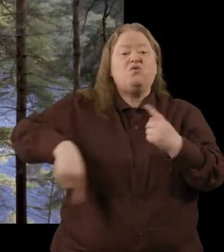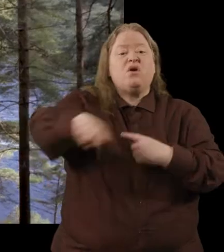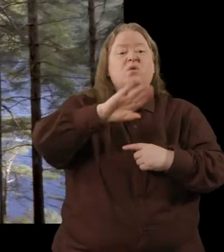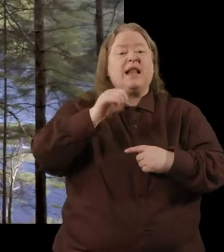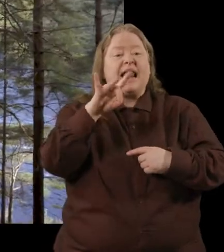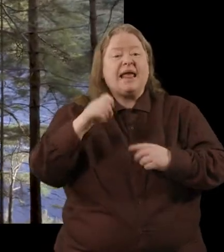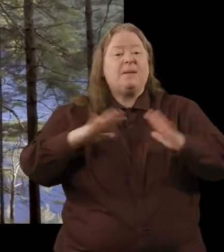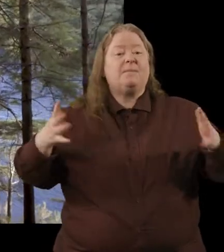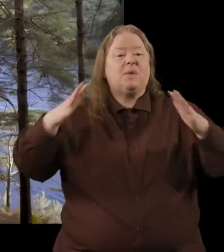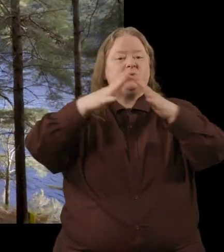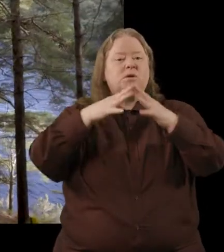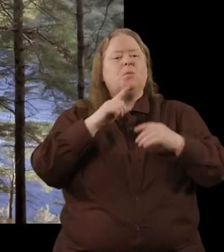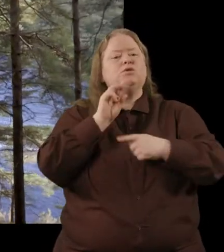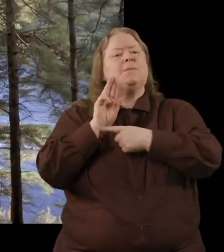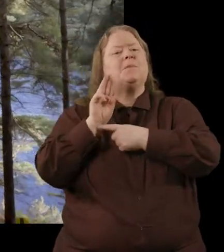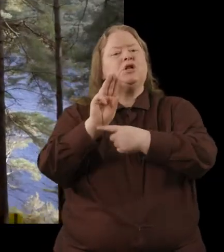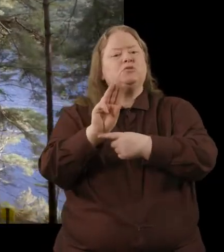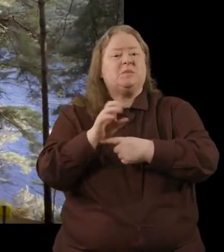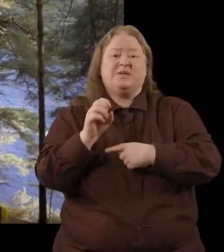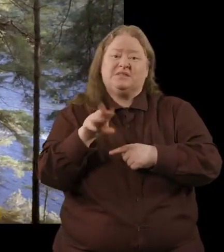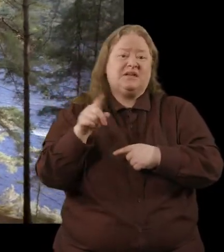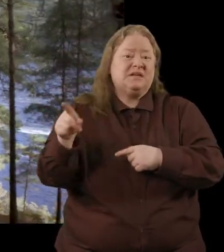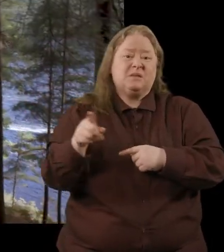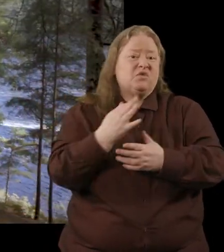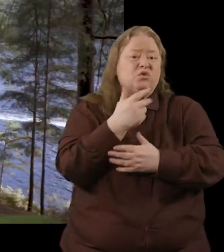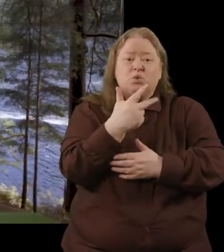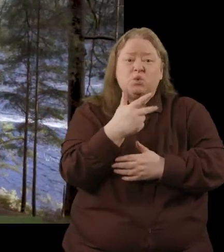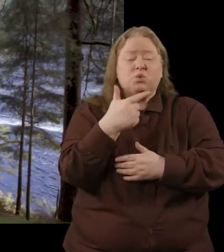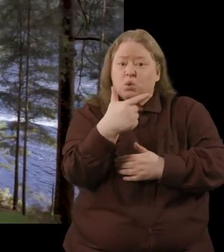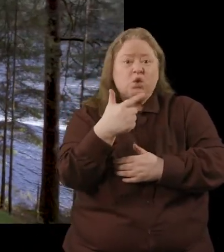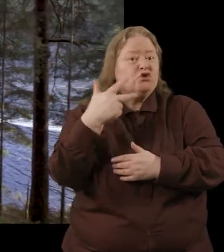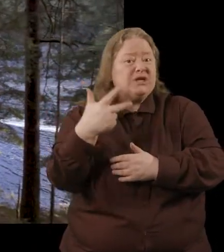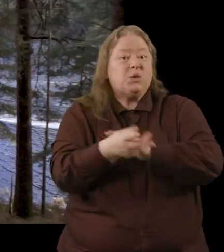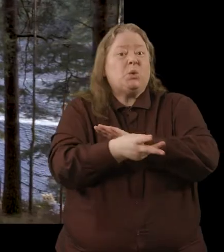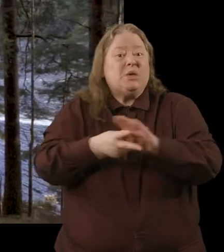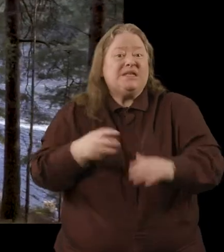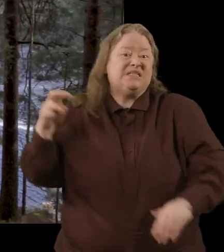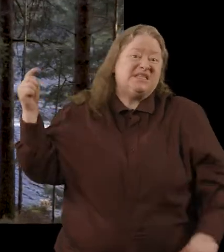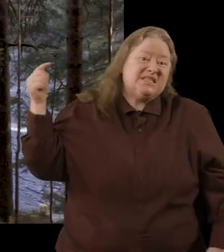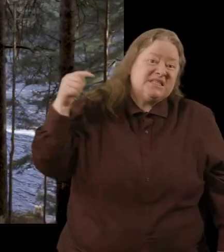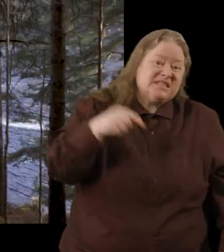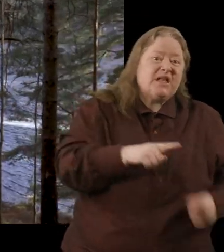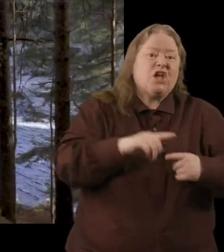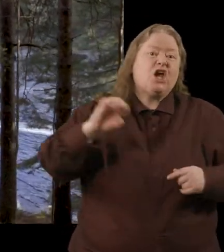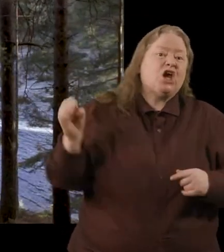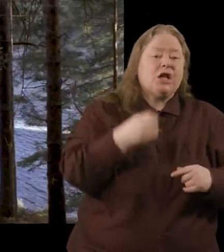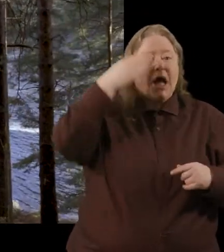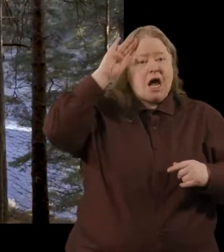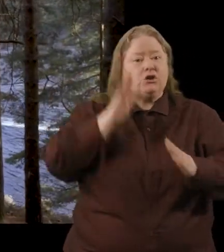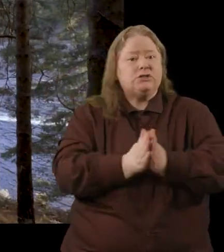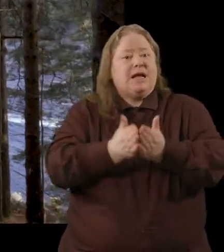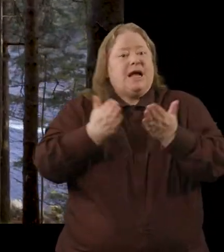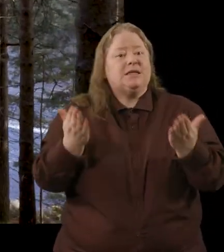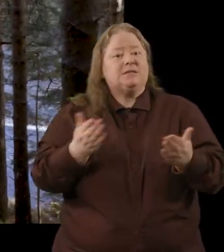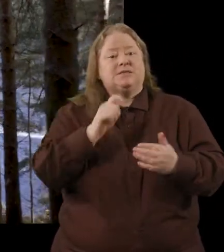mountain ridges. The pilgrims, however, it might have taken them two to three weeks to get here. And the early Irish animals tell